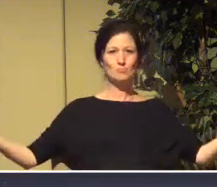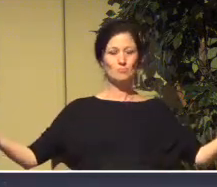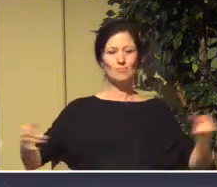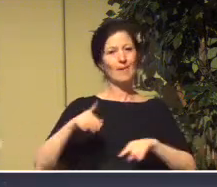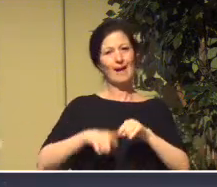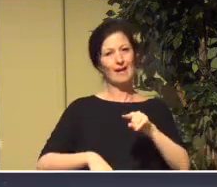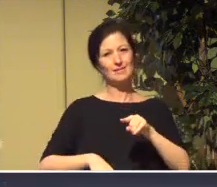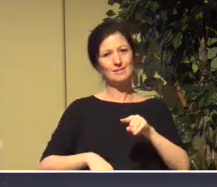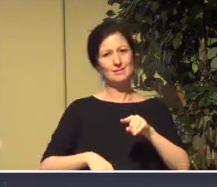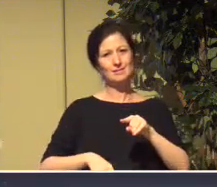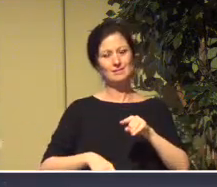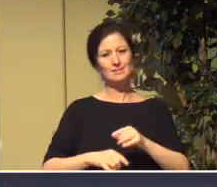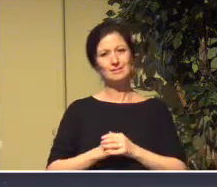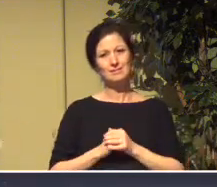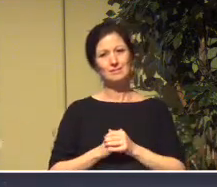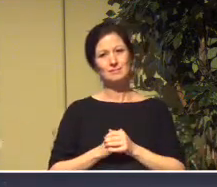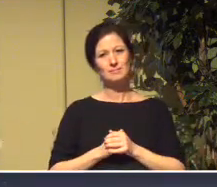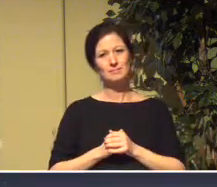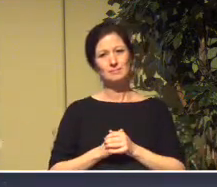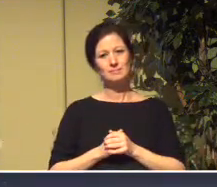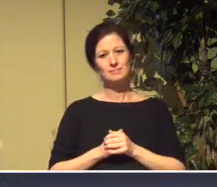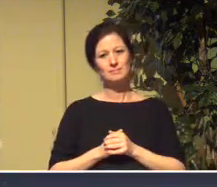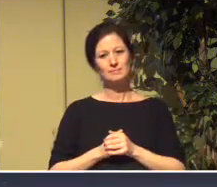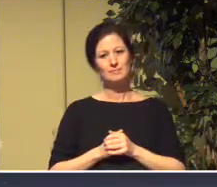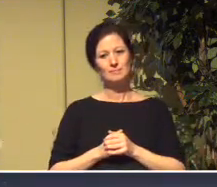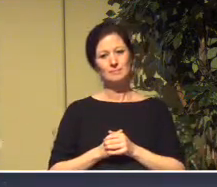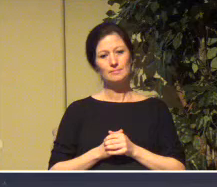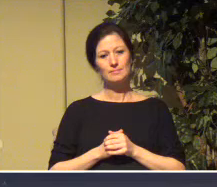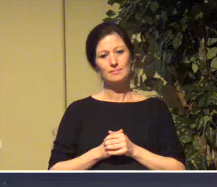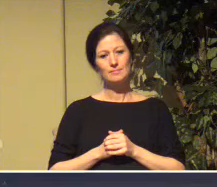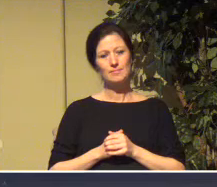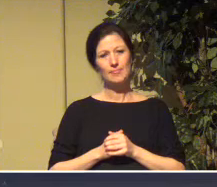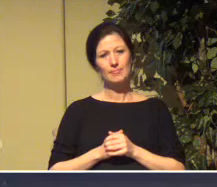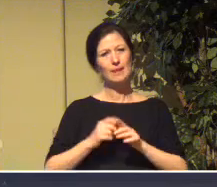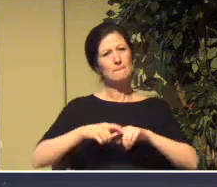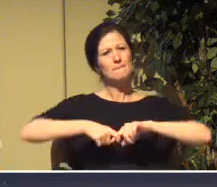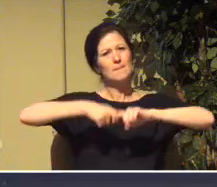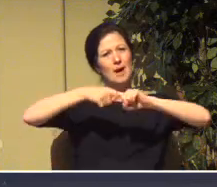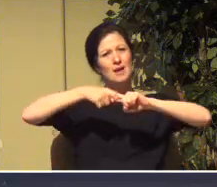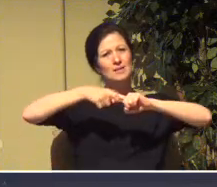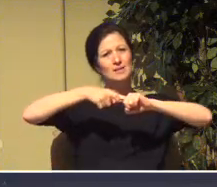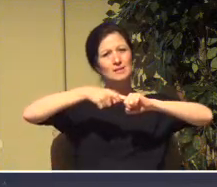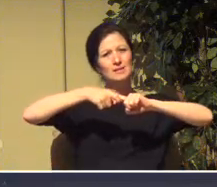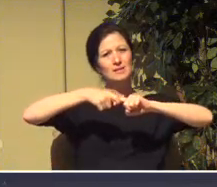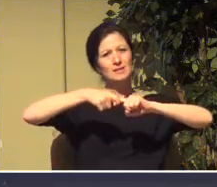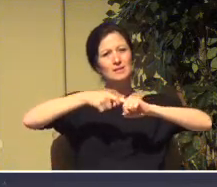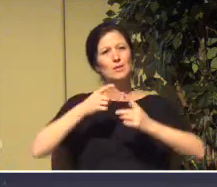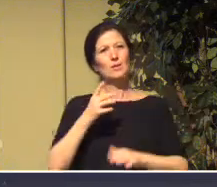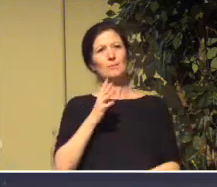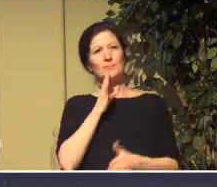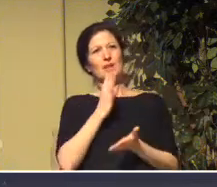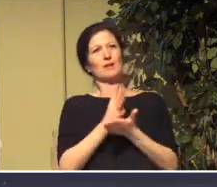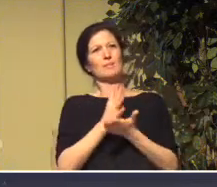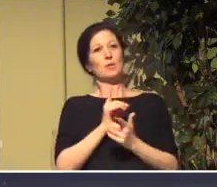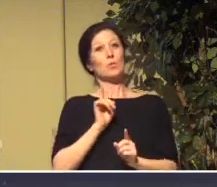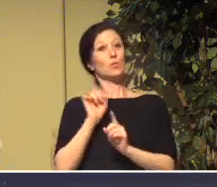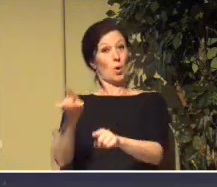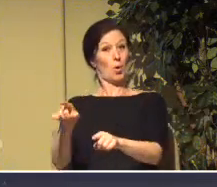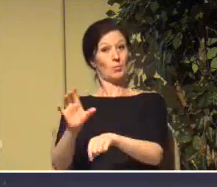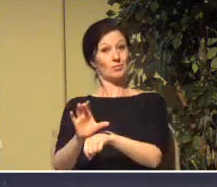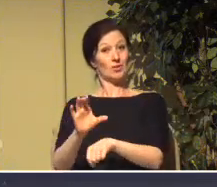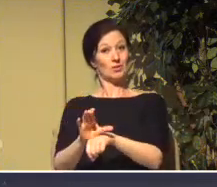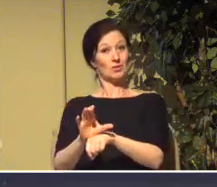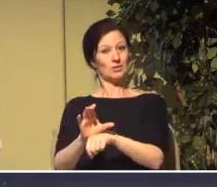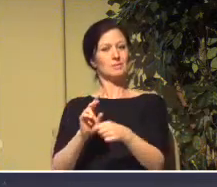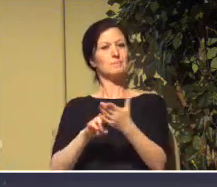And we're going to pause it right there. Because when we talk about going to church, we're talking about